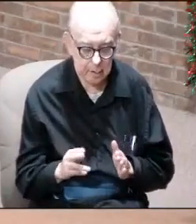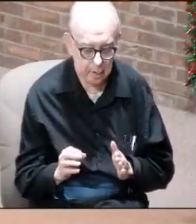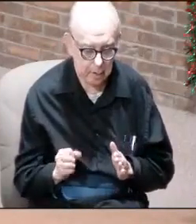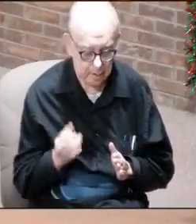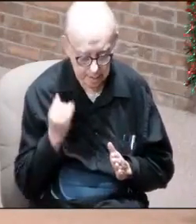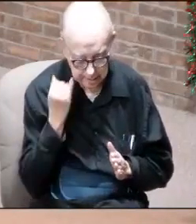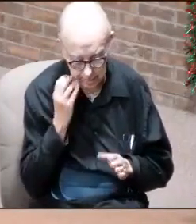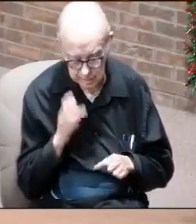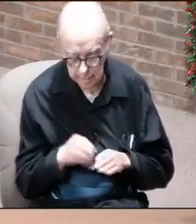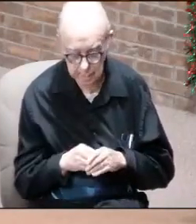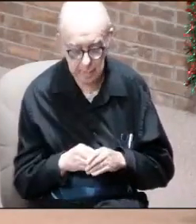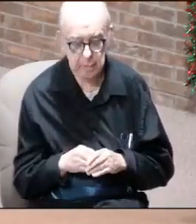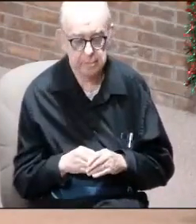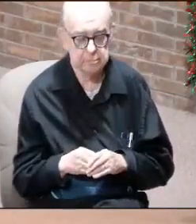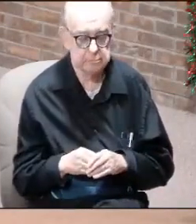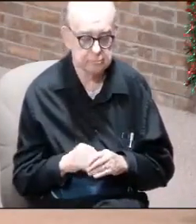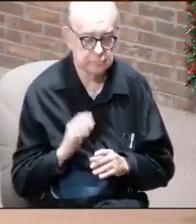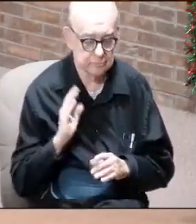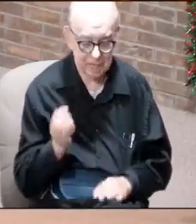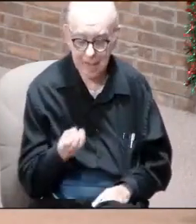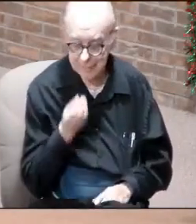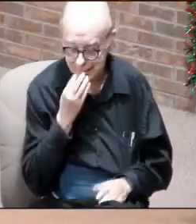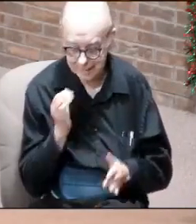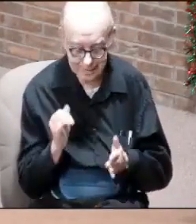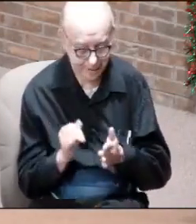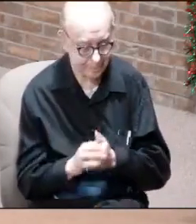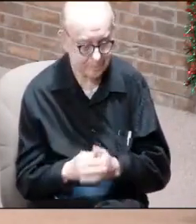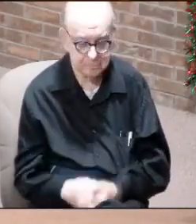But if it is, I'll eat it.